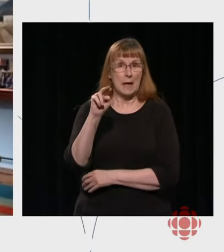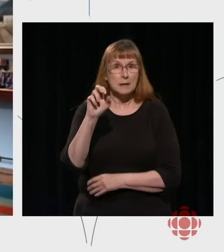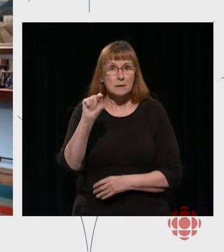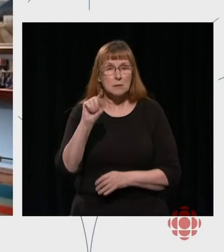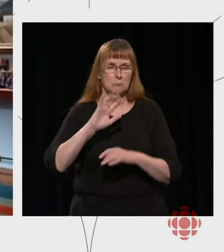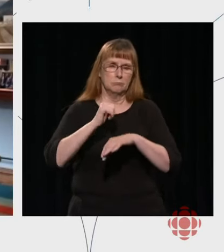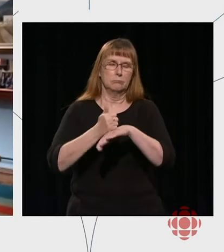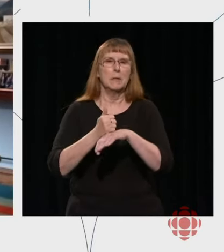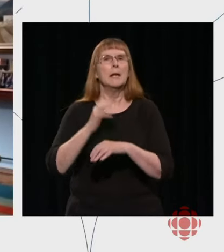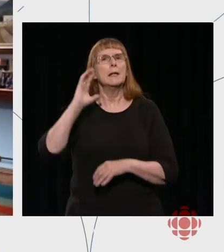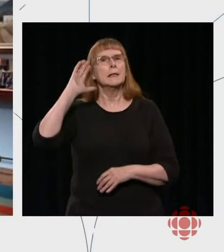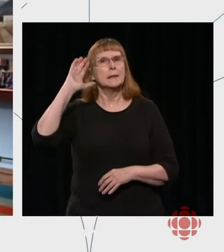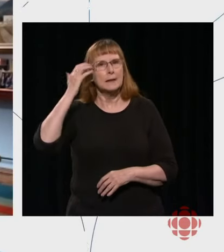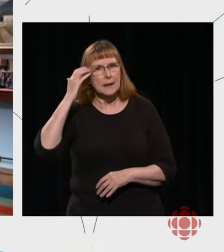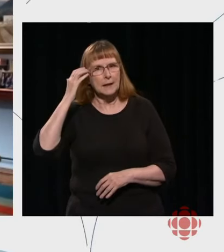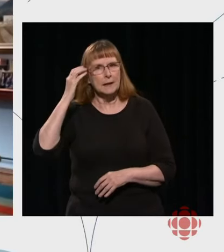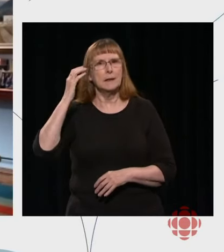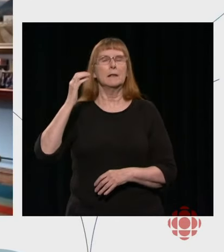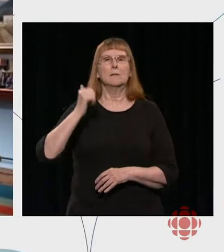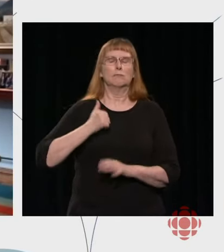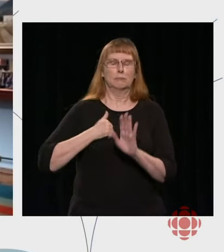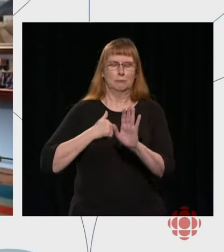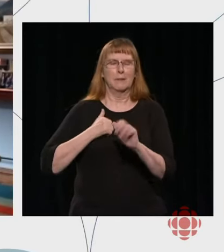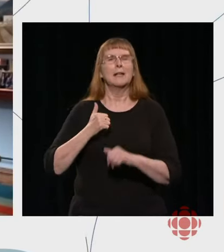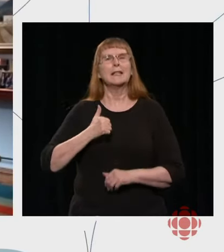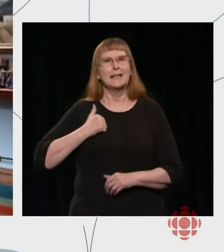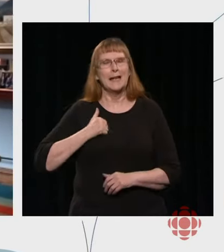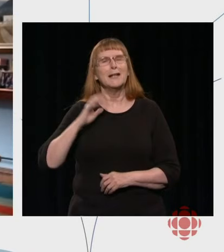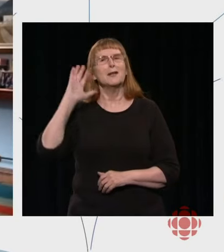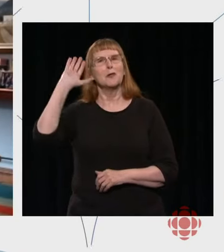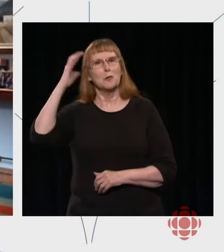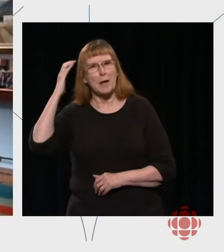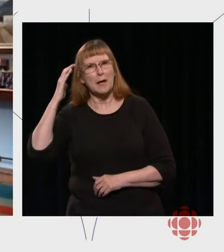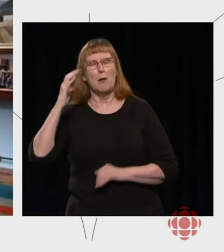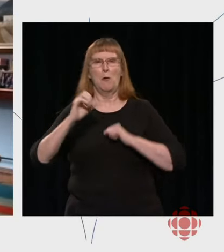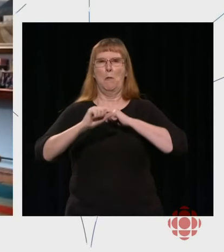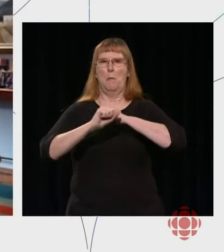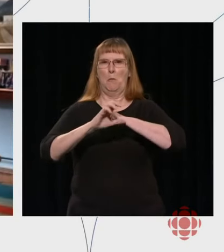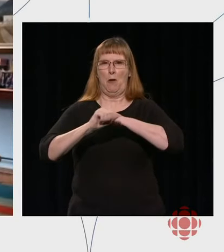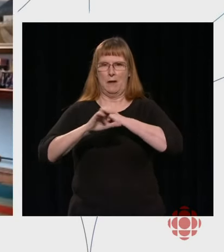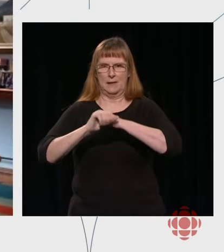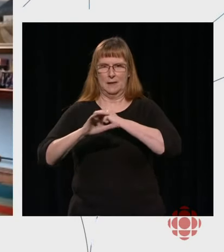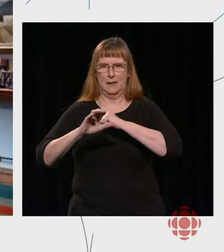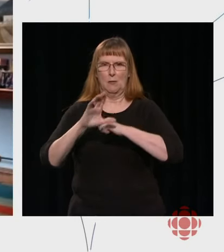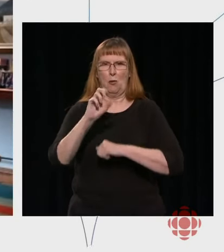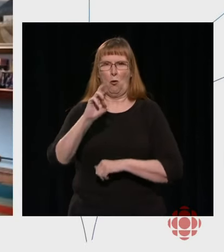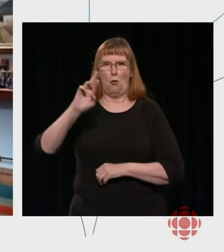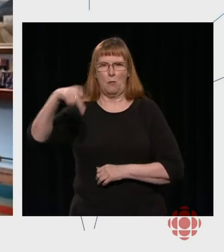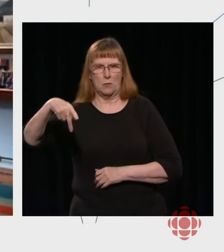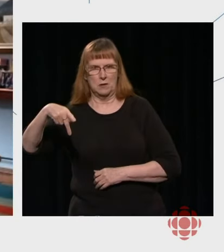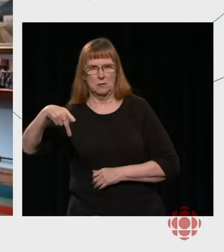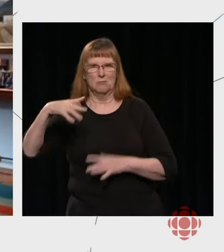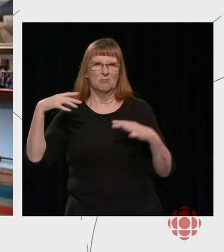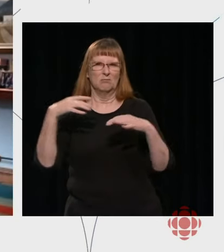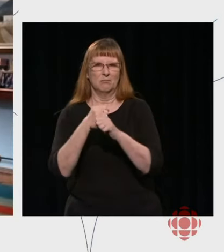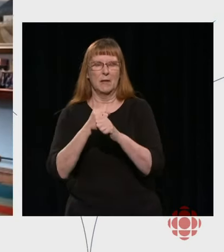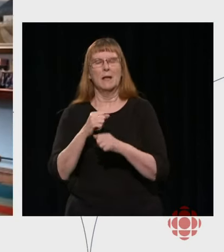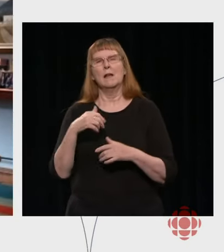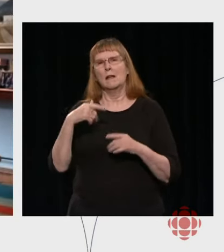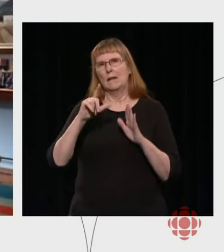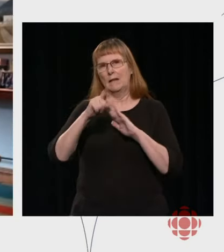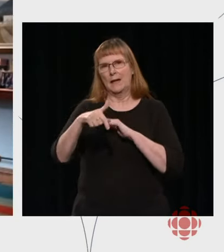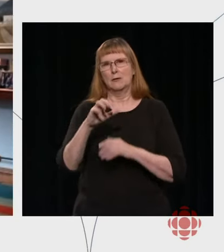which ultimately became the CBC. So what was behind that? It was really, in fact, the invention of radio